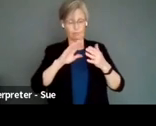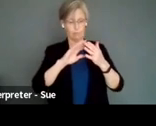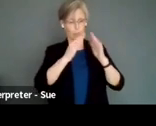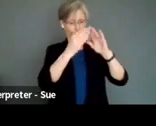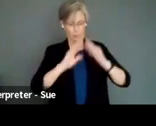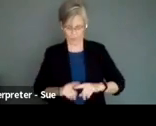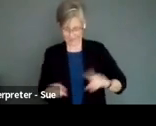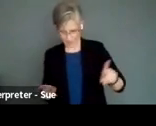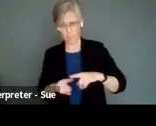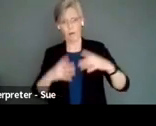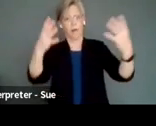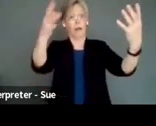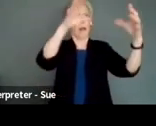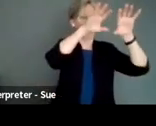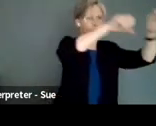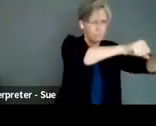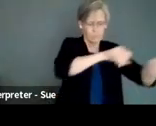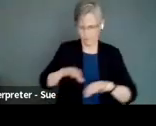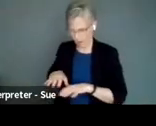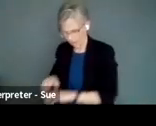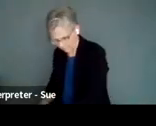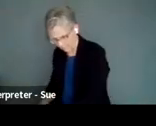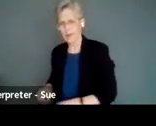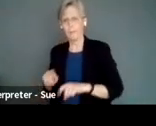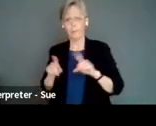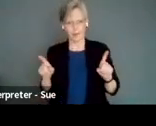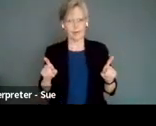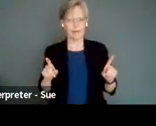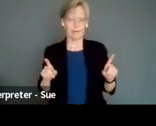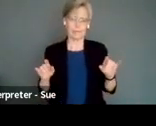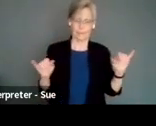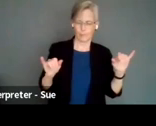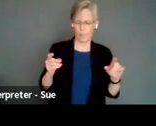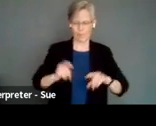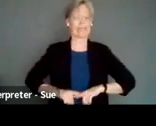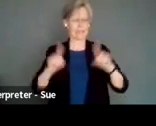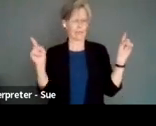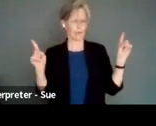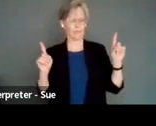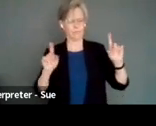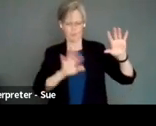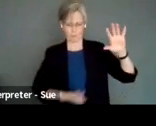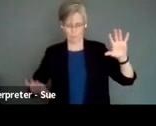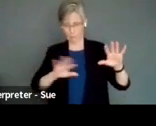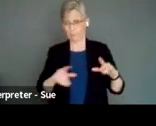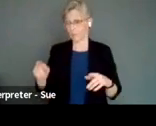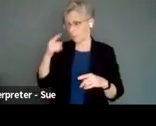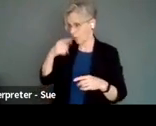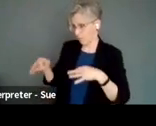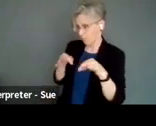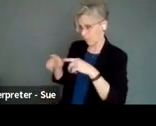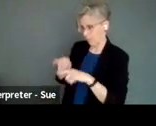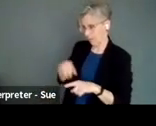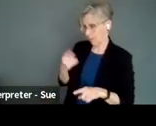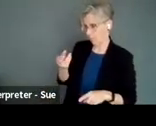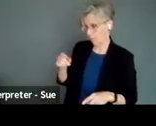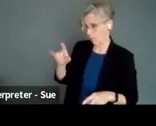experiences of colonization, and similar but profoundly different frameworks. Do you feel comfortable to comment on this one, Holly? Just